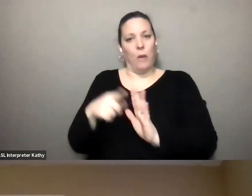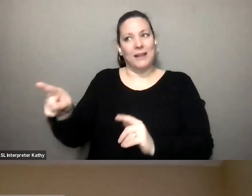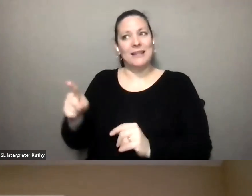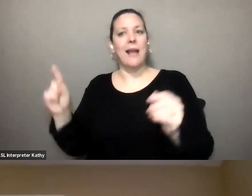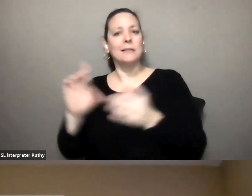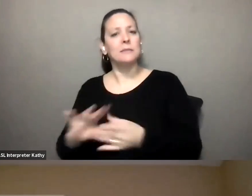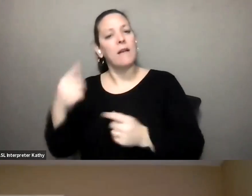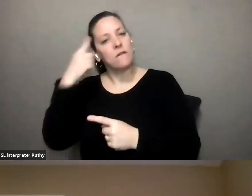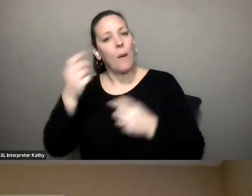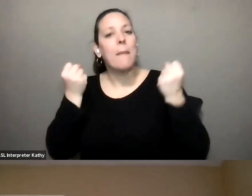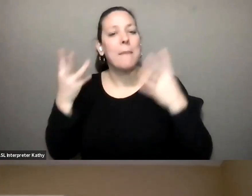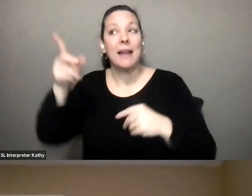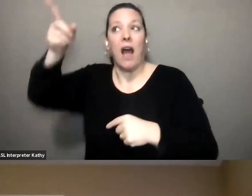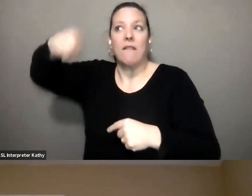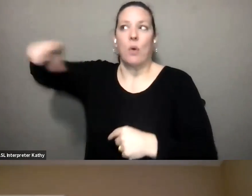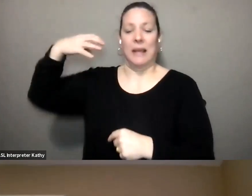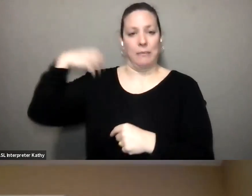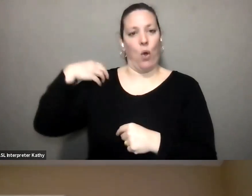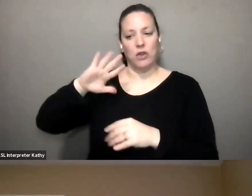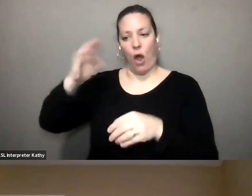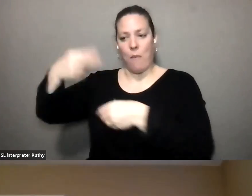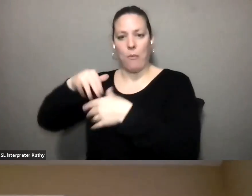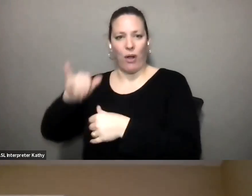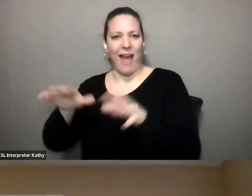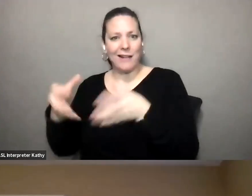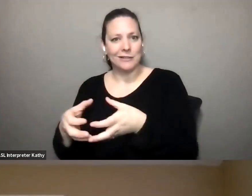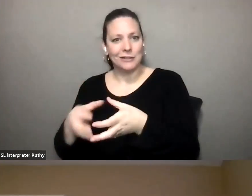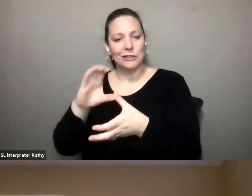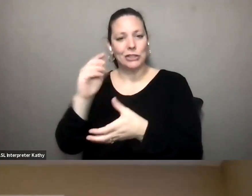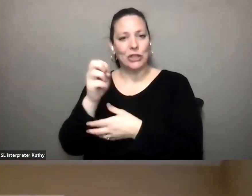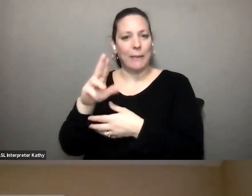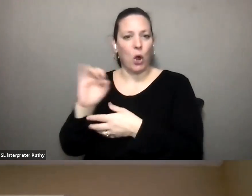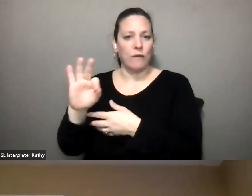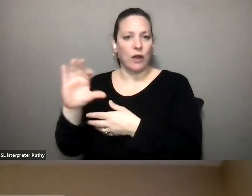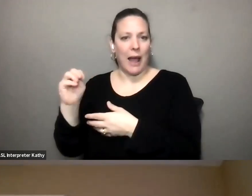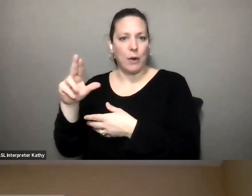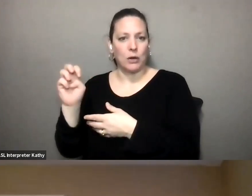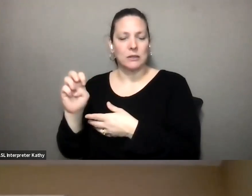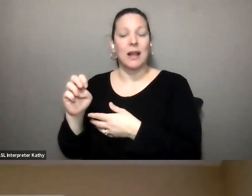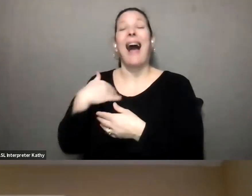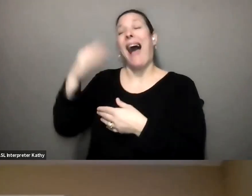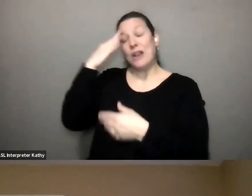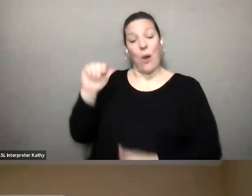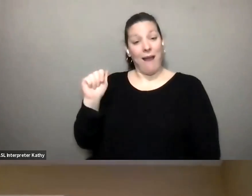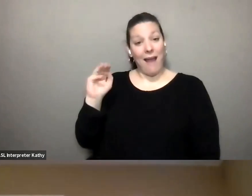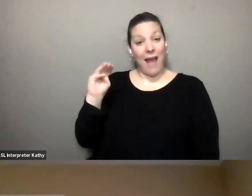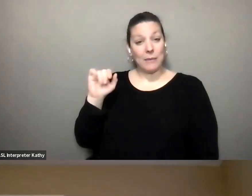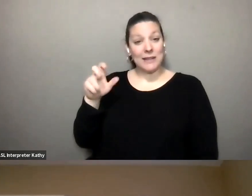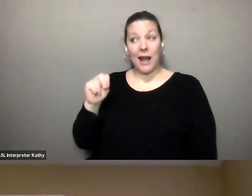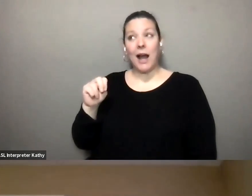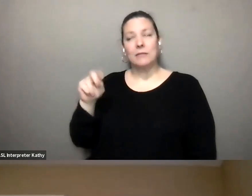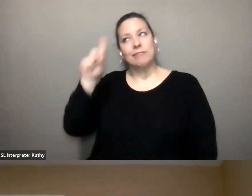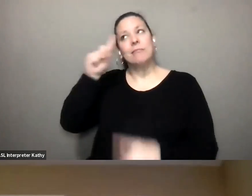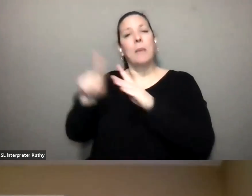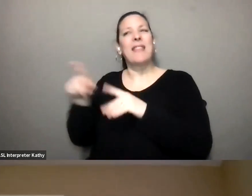a lot of employers again i don't know if there are specific ones um amazon comes to mind because we've just recently developed that relationship to have